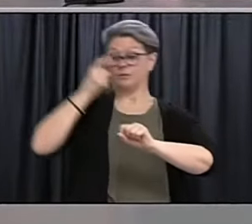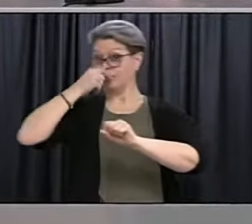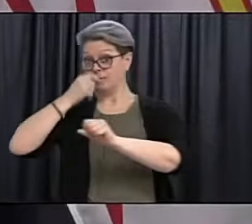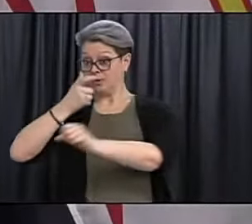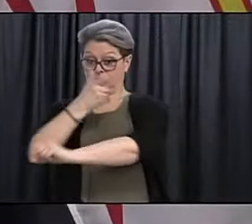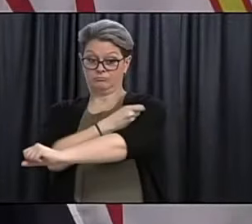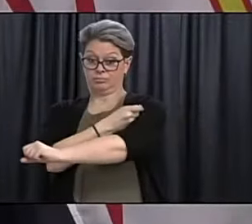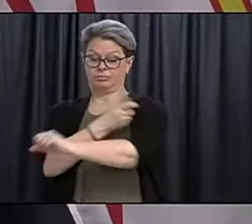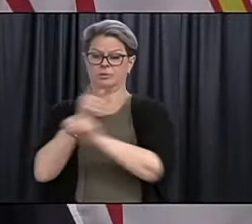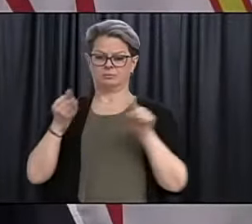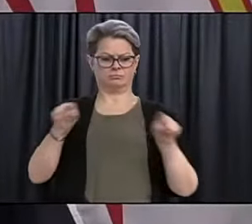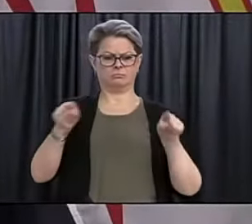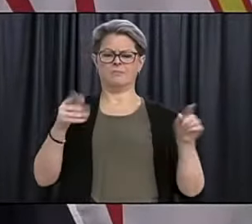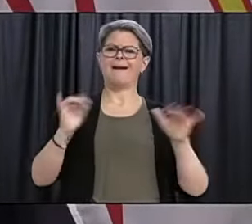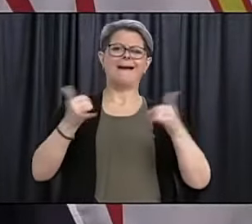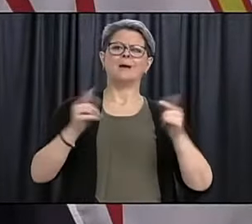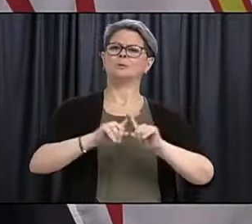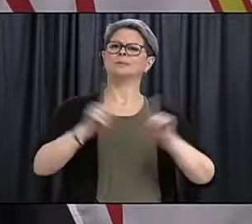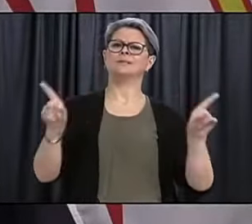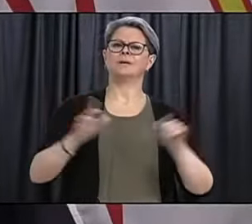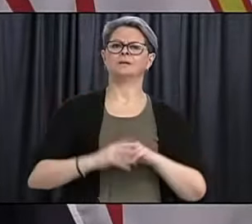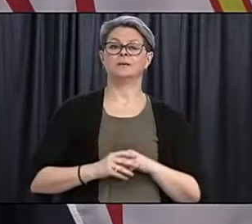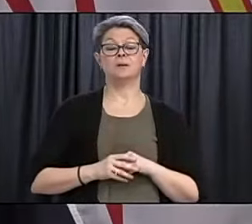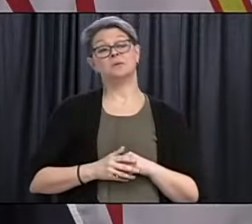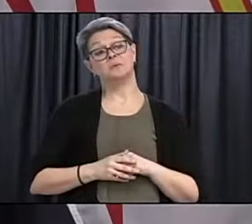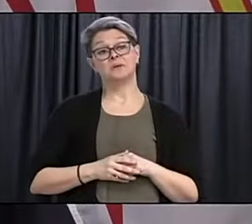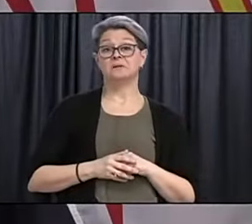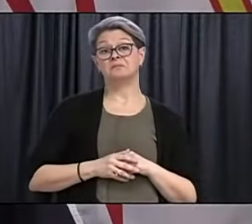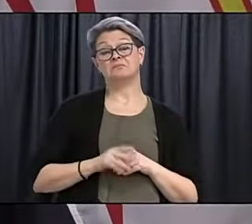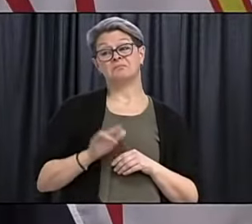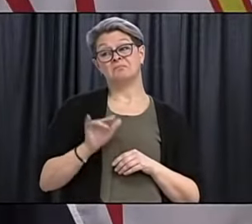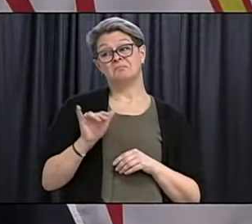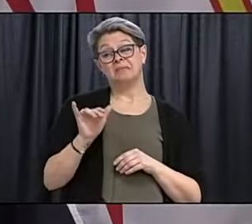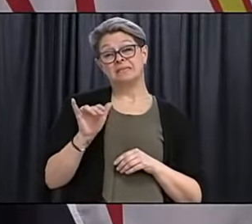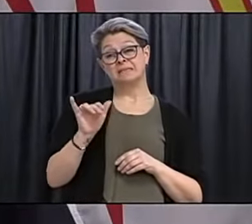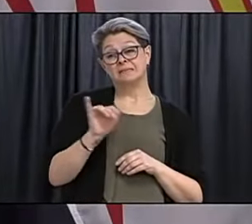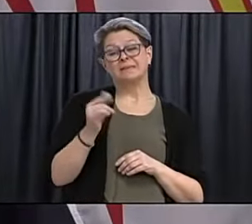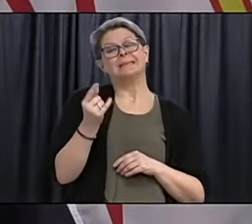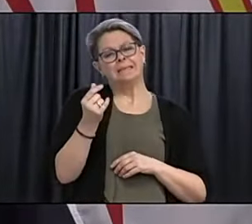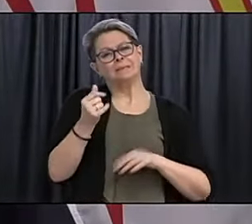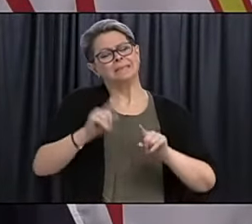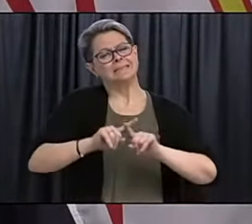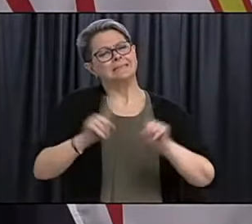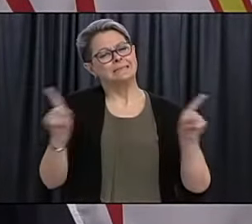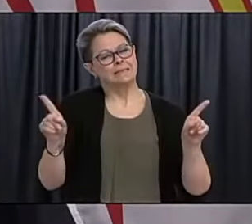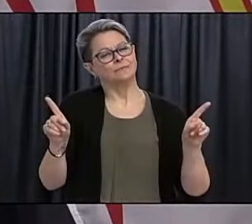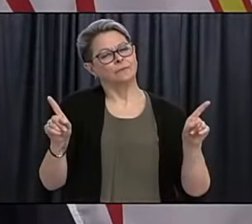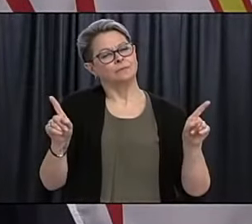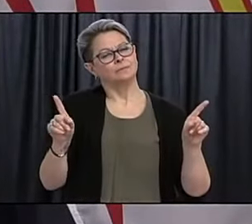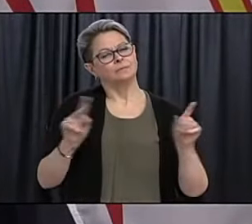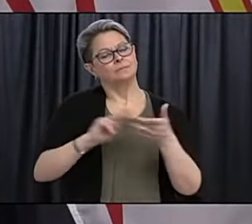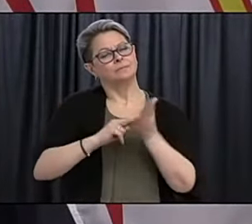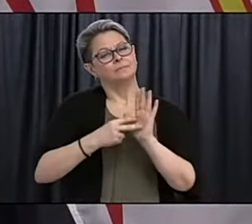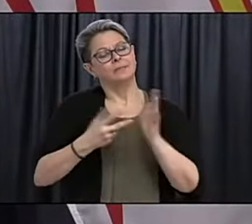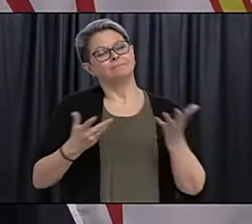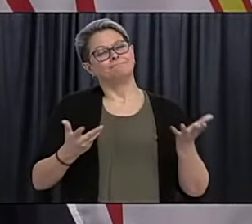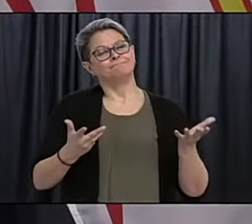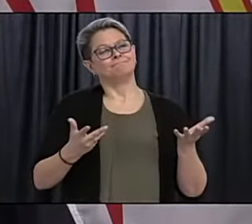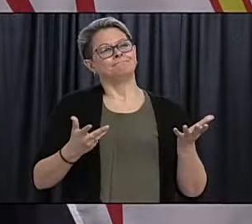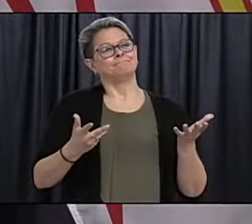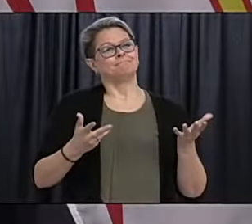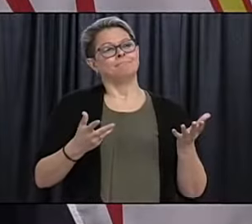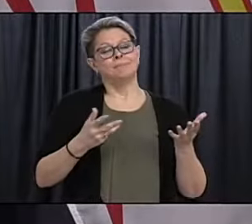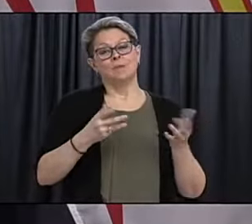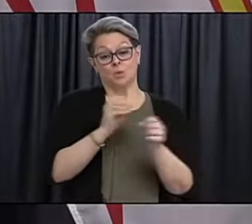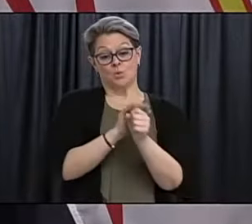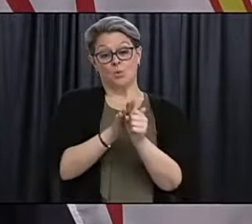Um, so they're both actually very similar. Um, there is a slight difference to how, uh, uh, the, the COVID